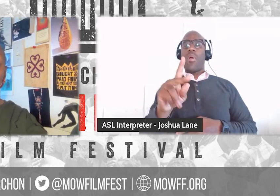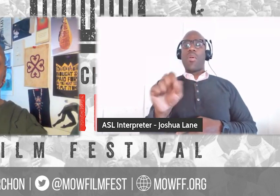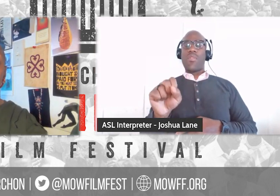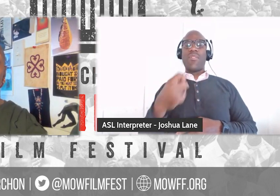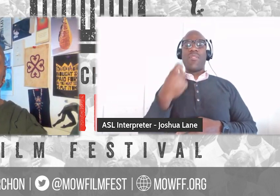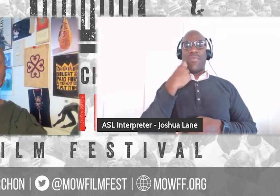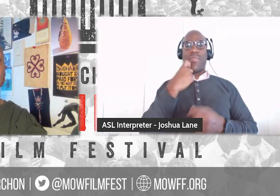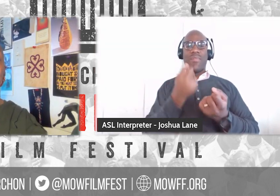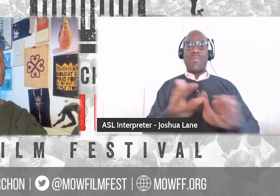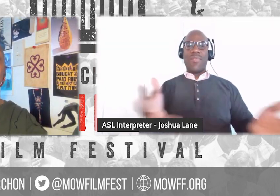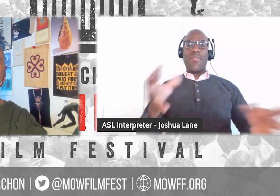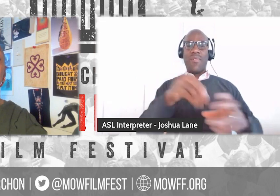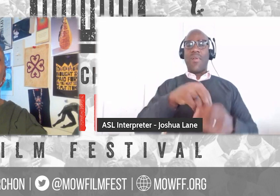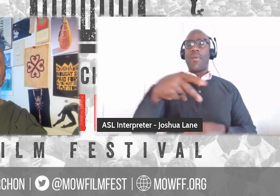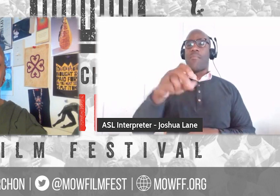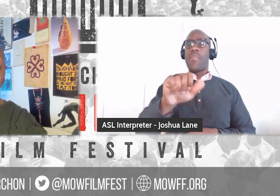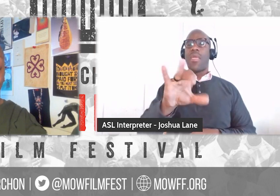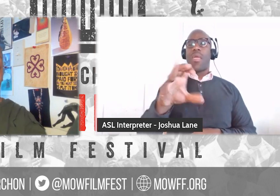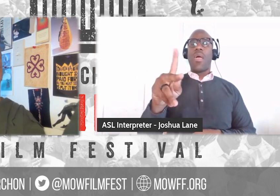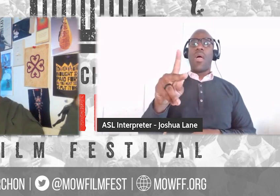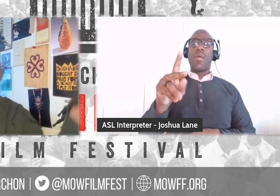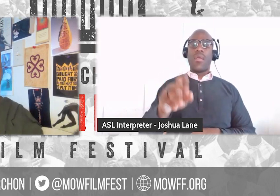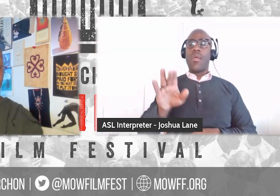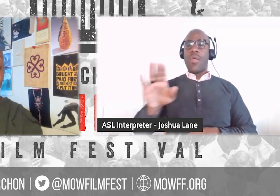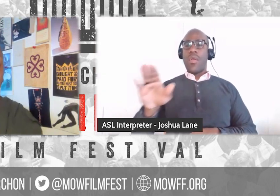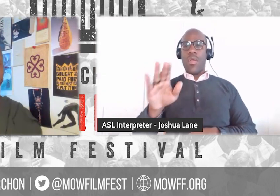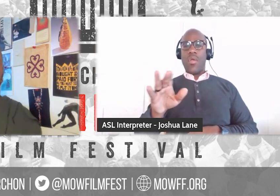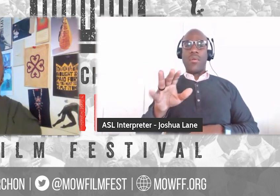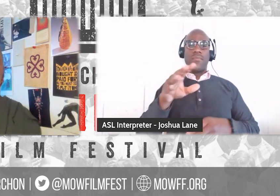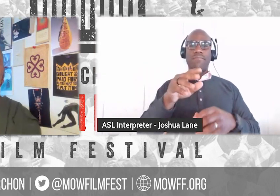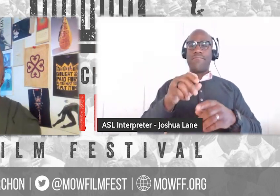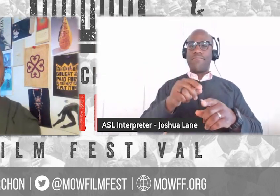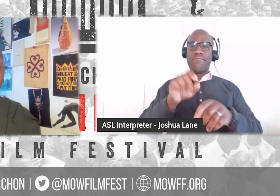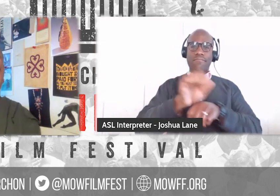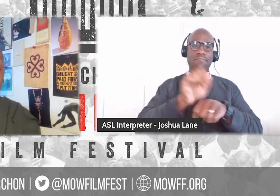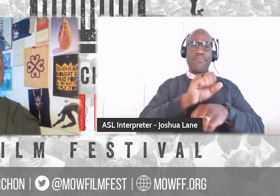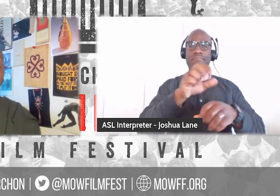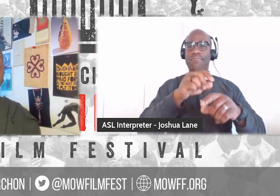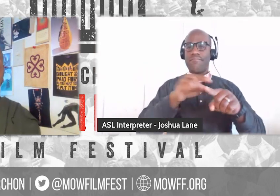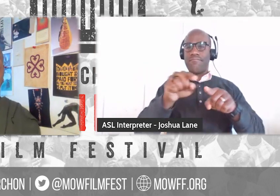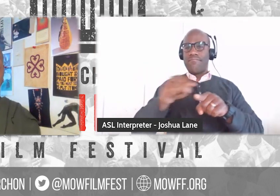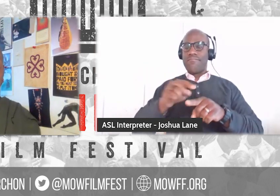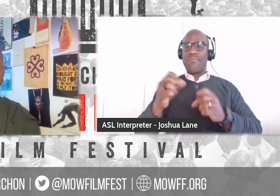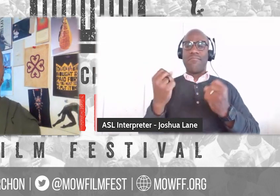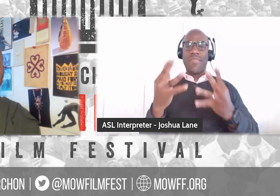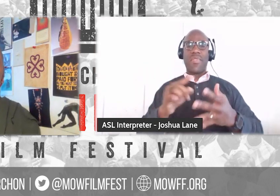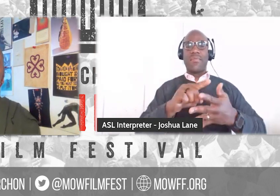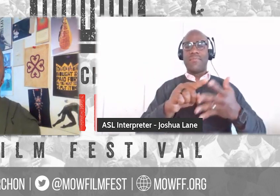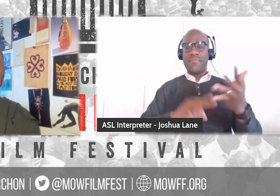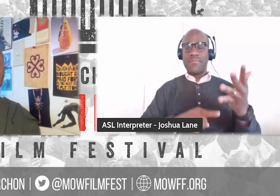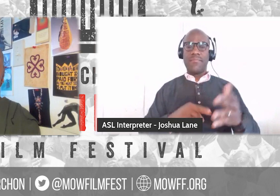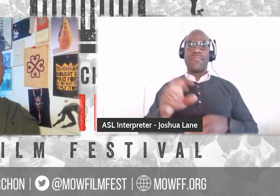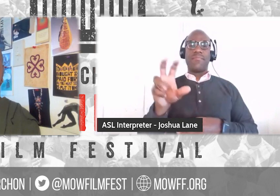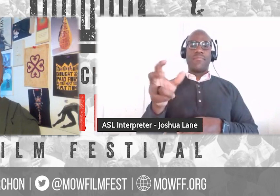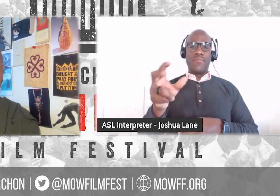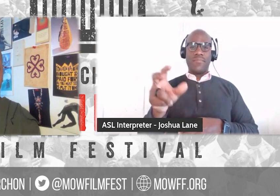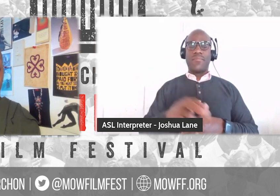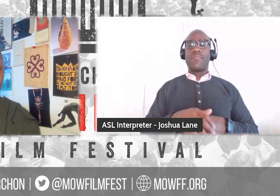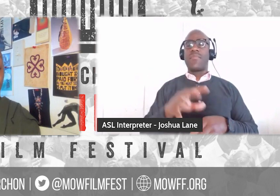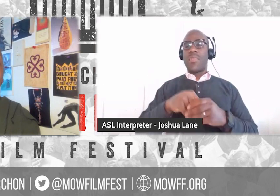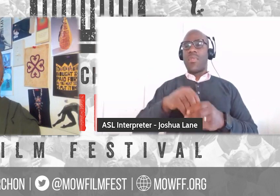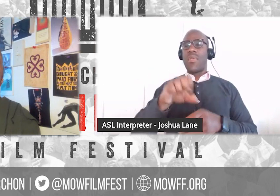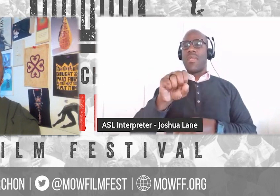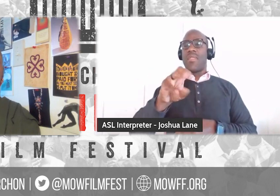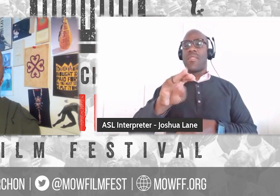Digital, The Cut, and the Smithsonian Channel. She is the founding director of the documentary program